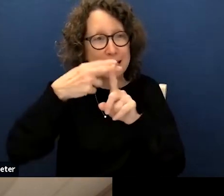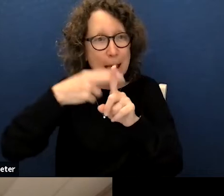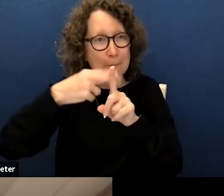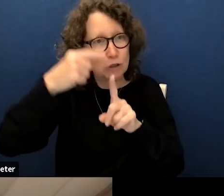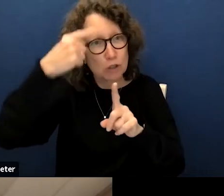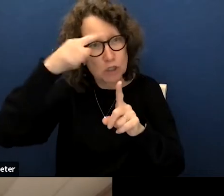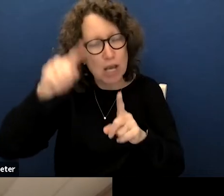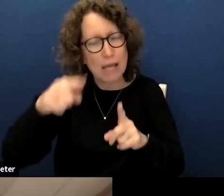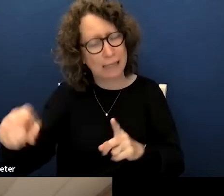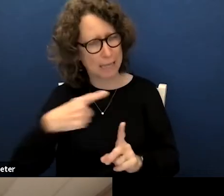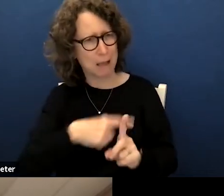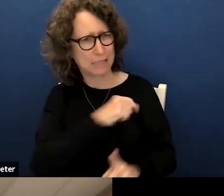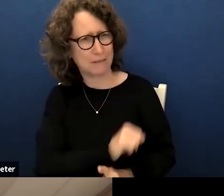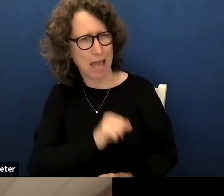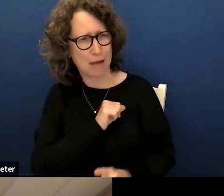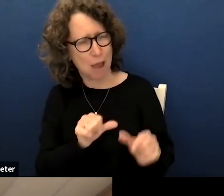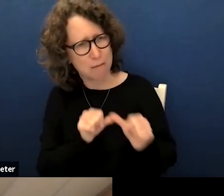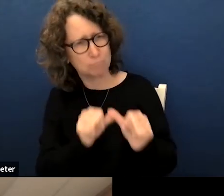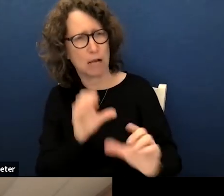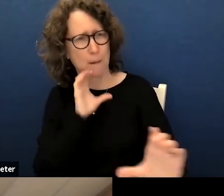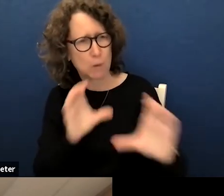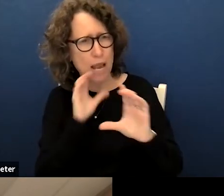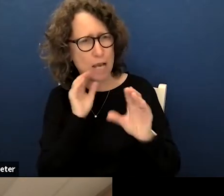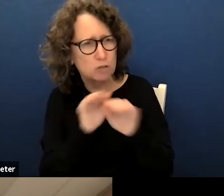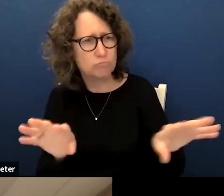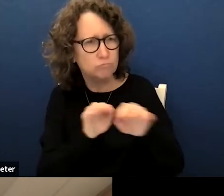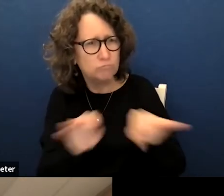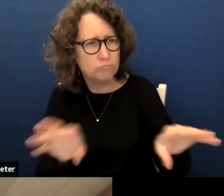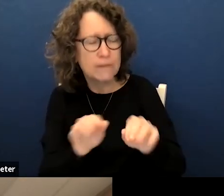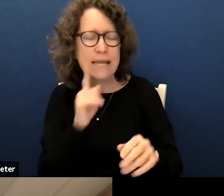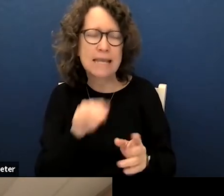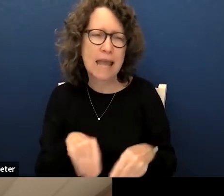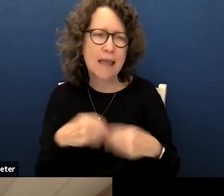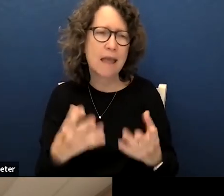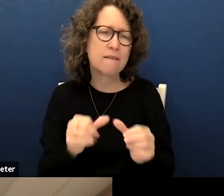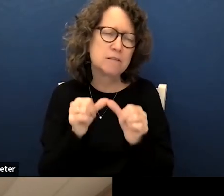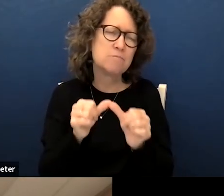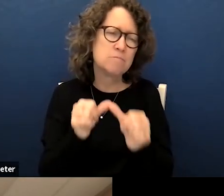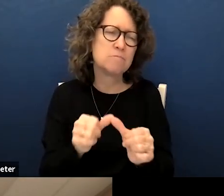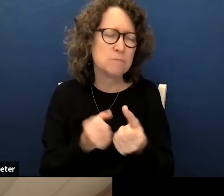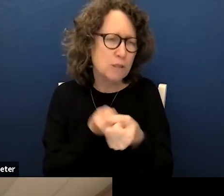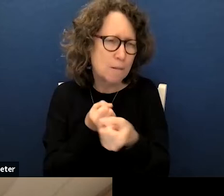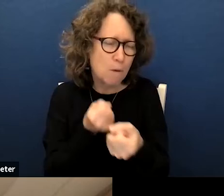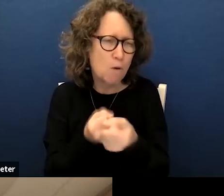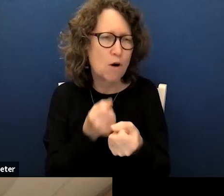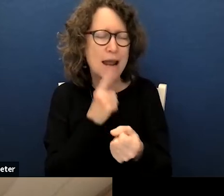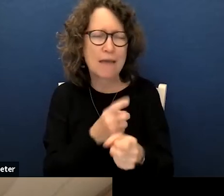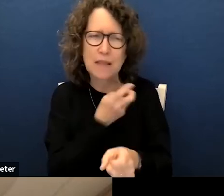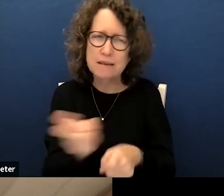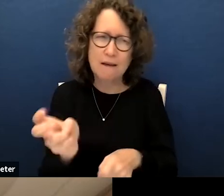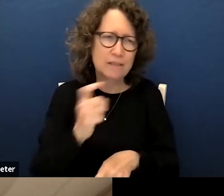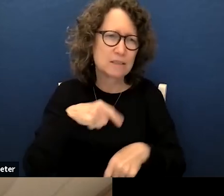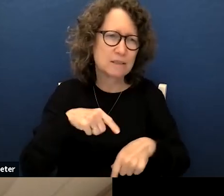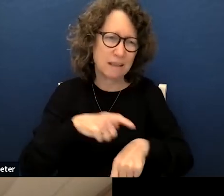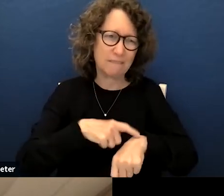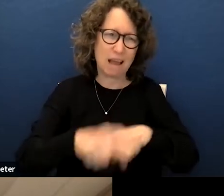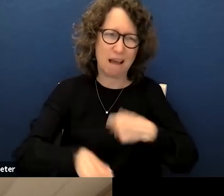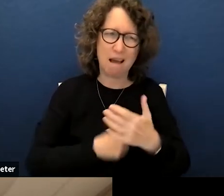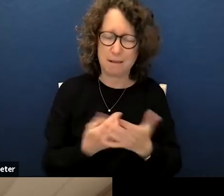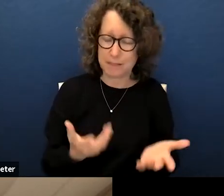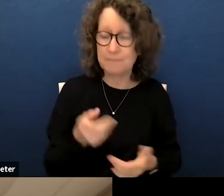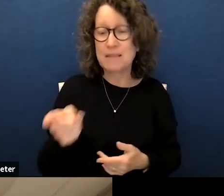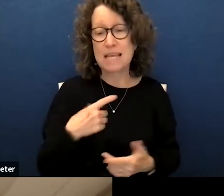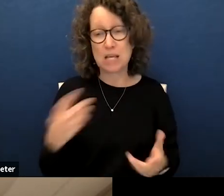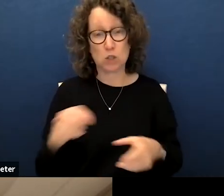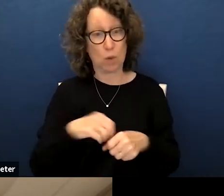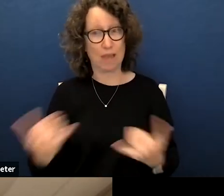positive attitude and persistent communication he provided a steady and unwavering voice of support at the toughest of times and he